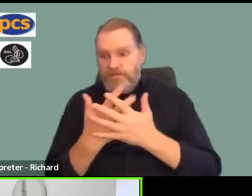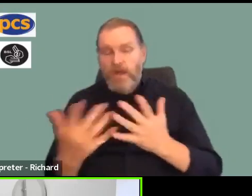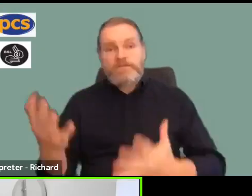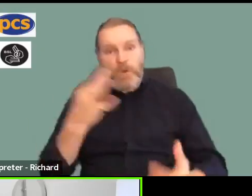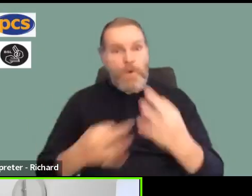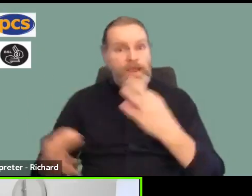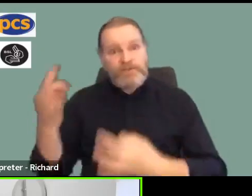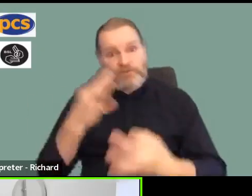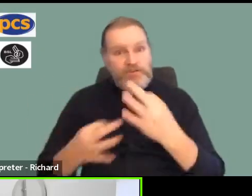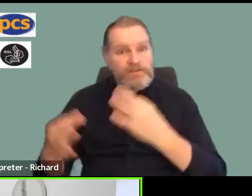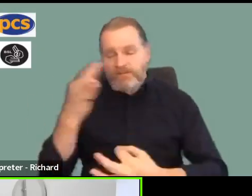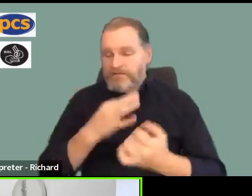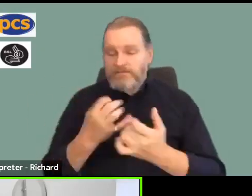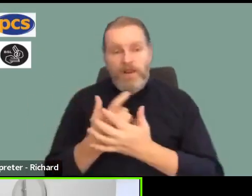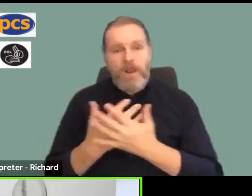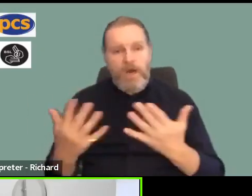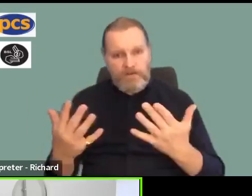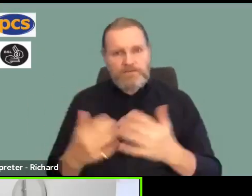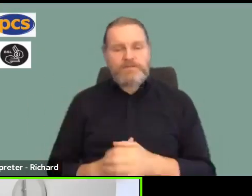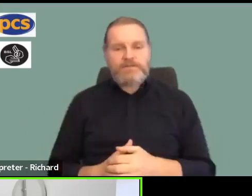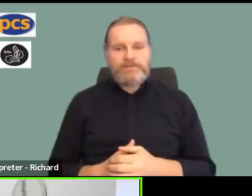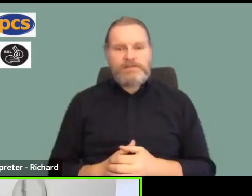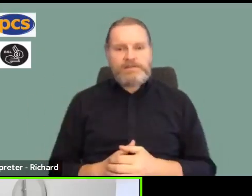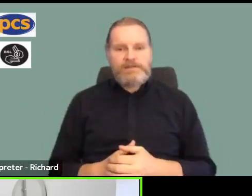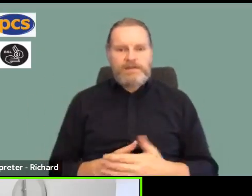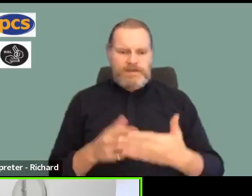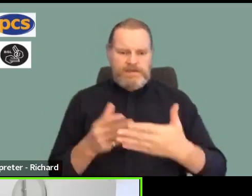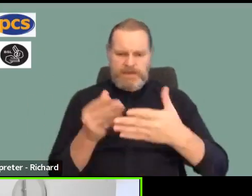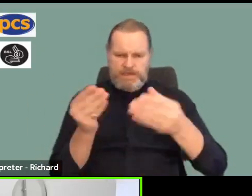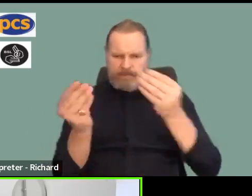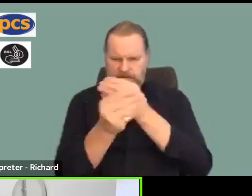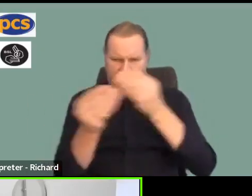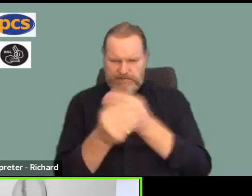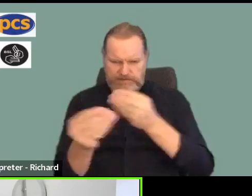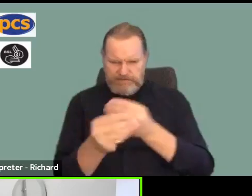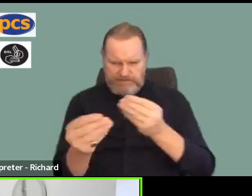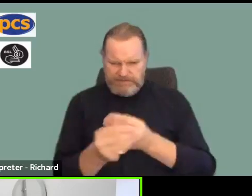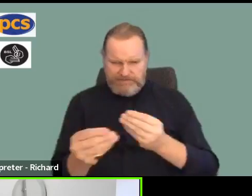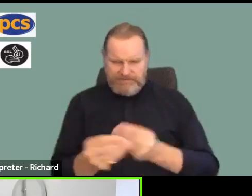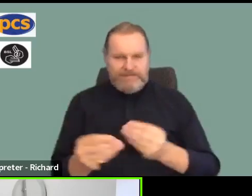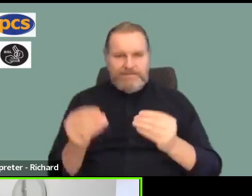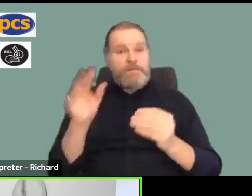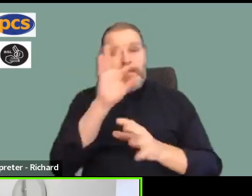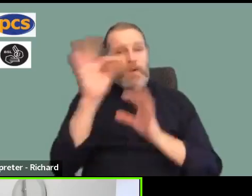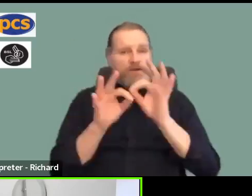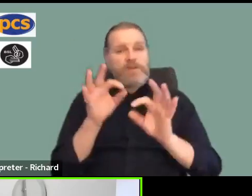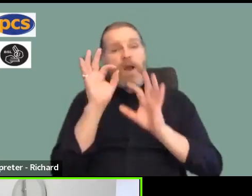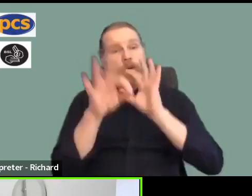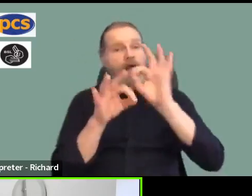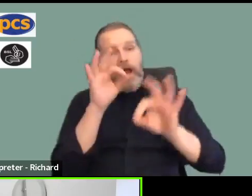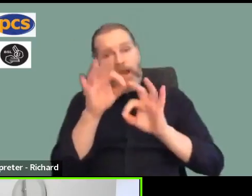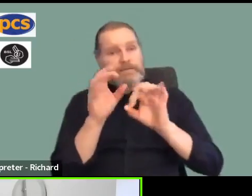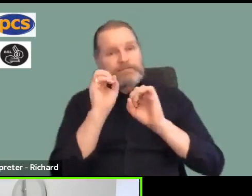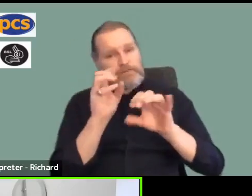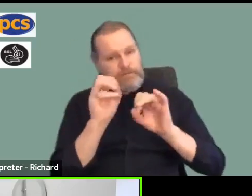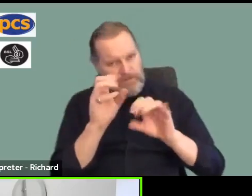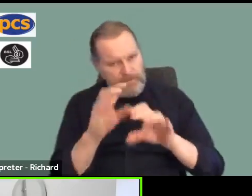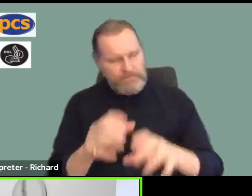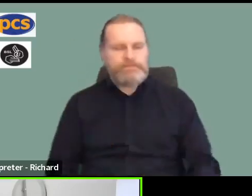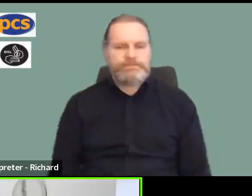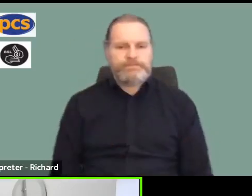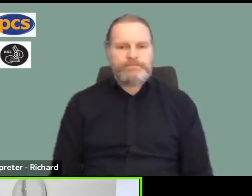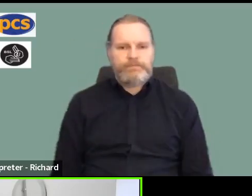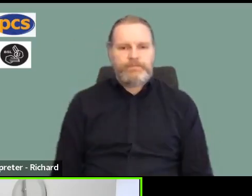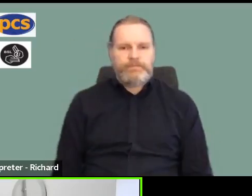of questions. Mark, I haven't had time to sort of shuffle them into any appropriate order. So I'm just going to give you them as they're coming through. So